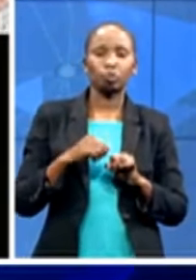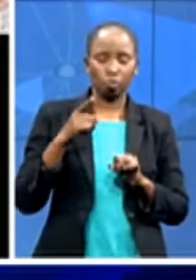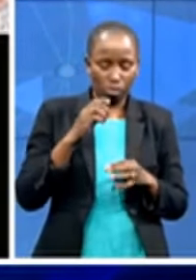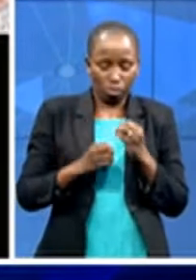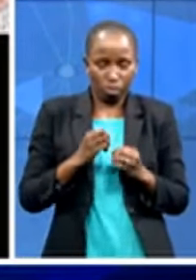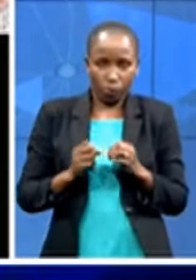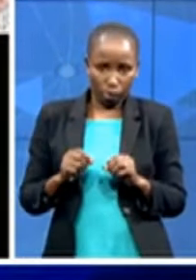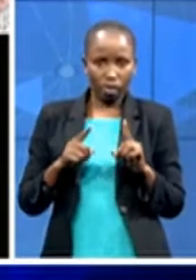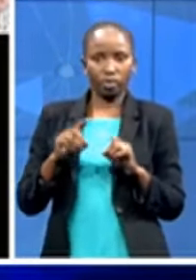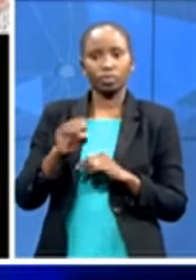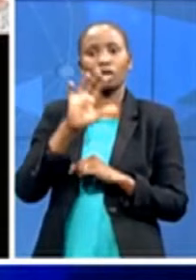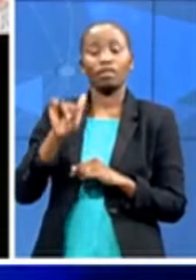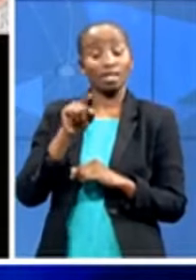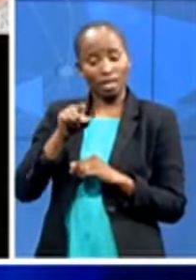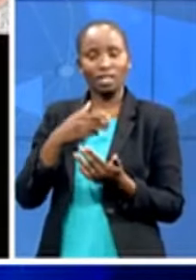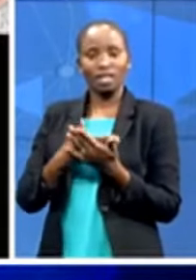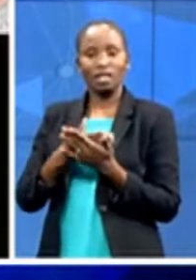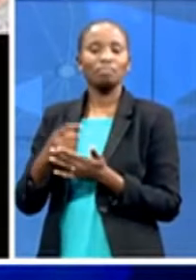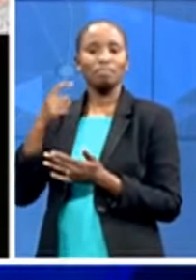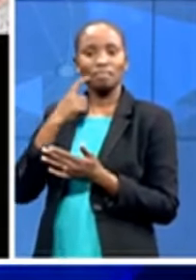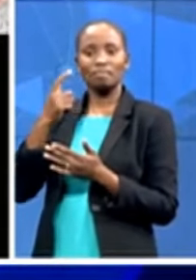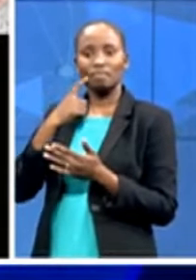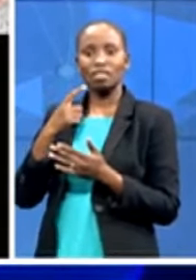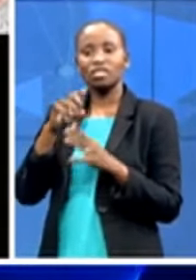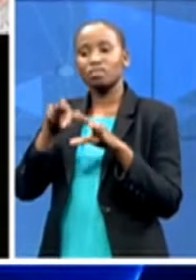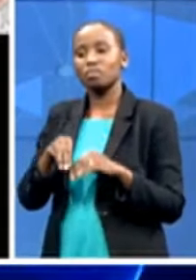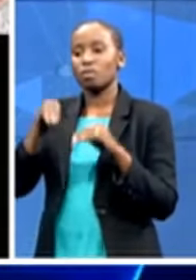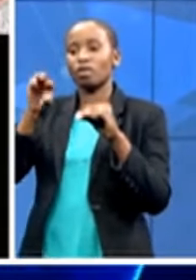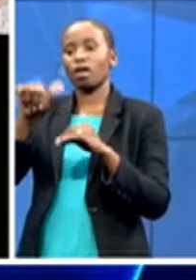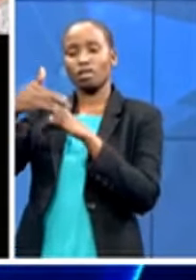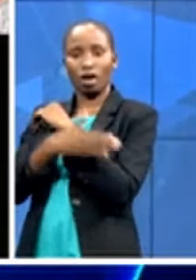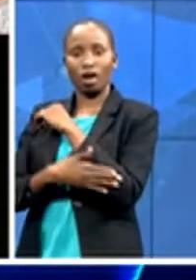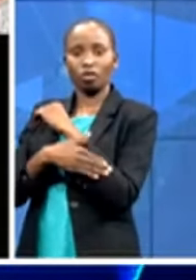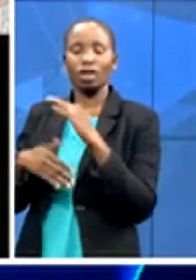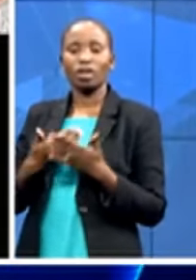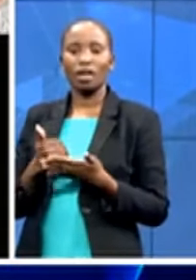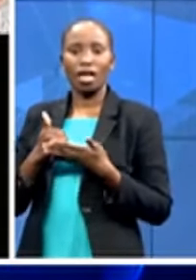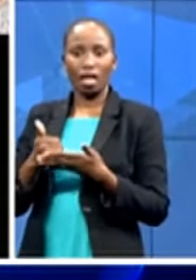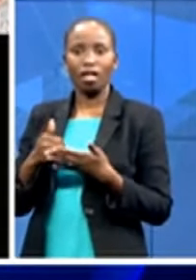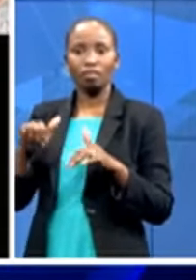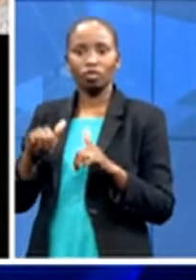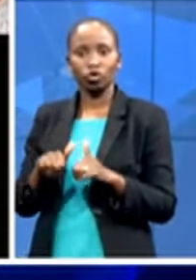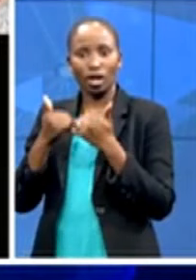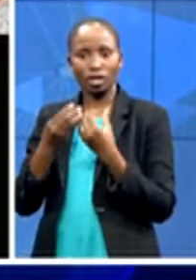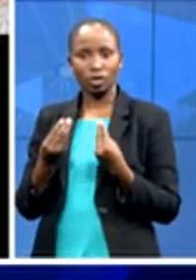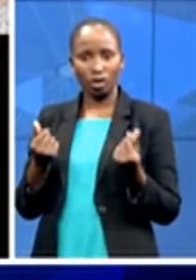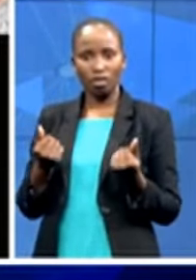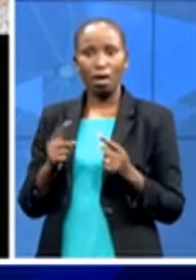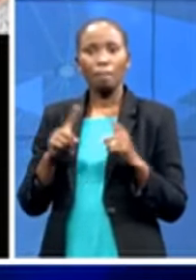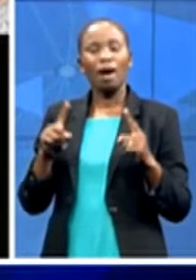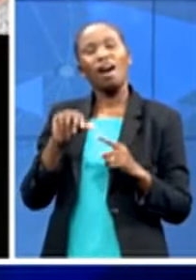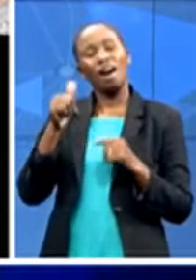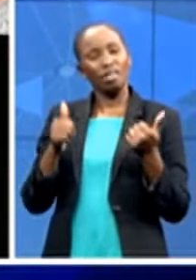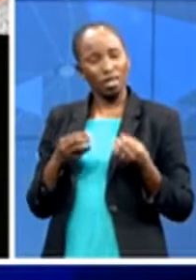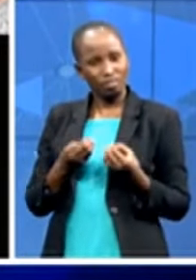for helping with respiratory challenges but what other products are available that have been created locally